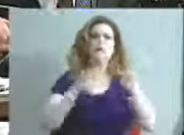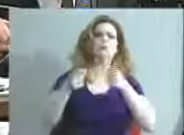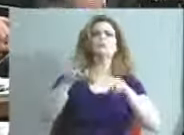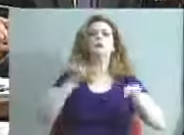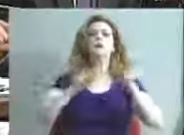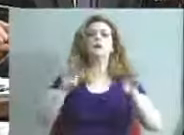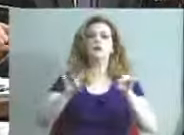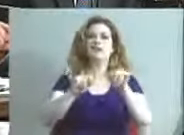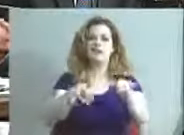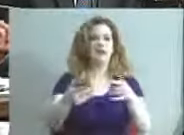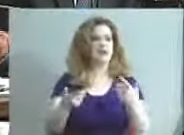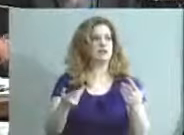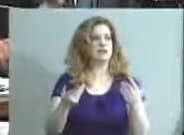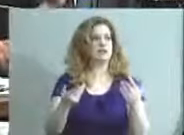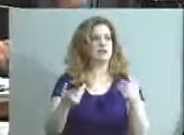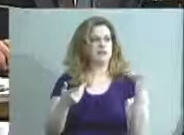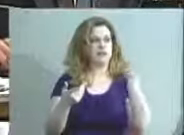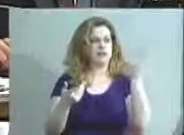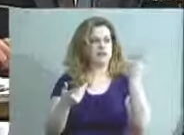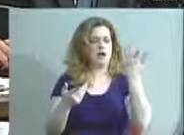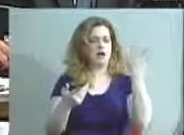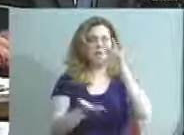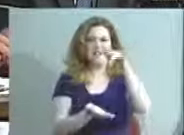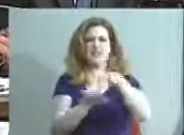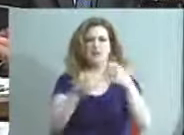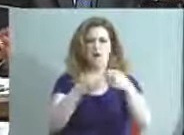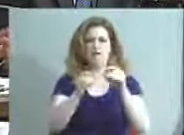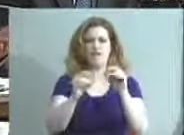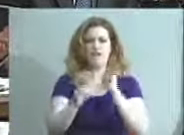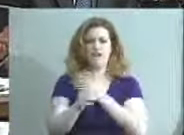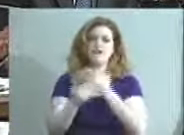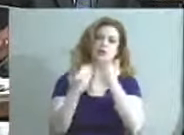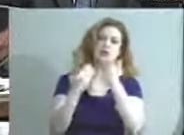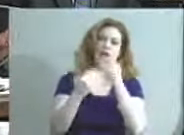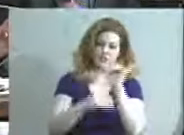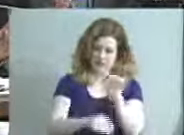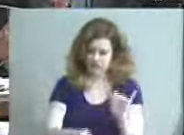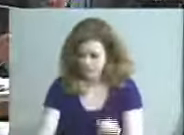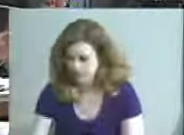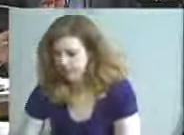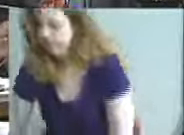effort. He's one of our central office staff, so I just want to say thank you to him as well.